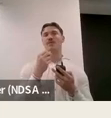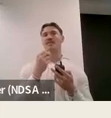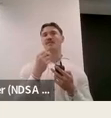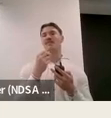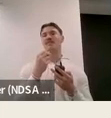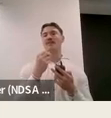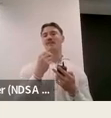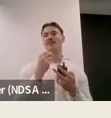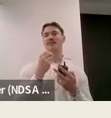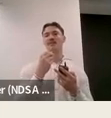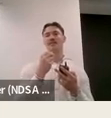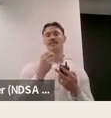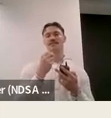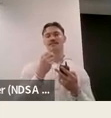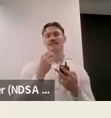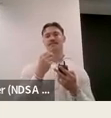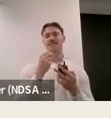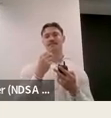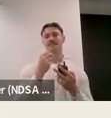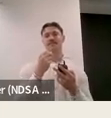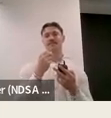at the centre of all decision making.